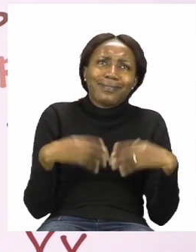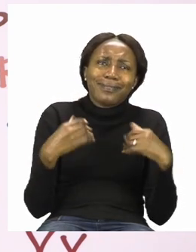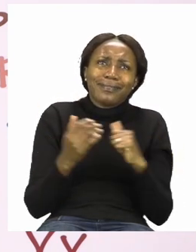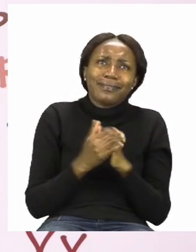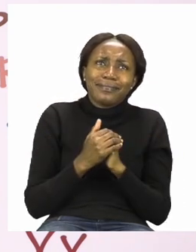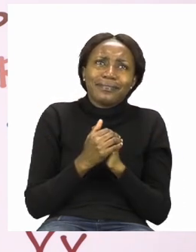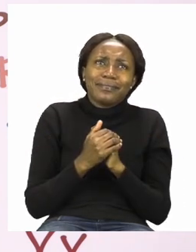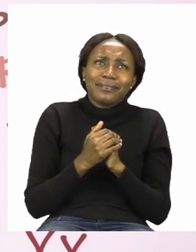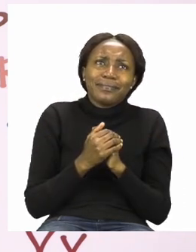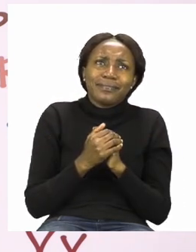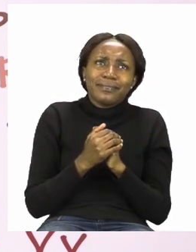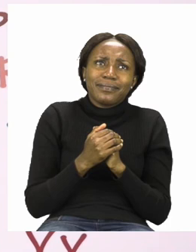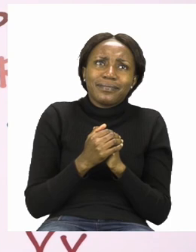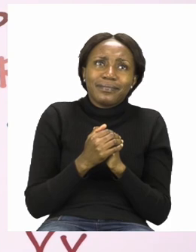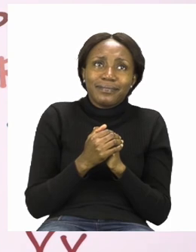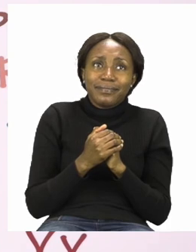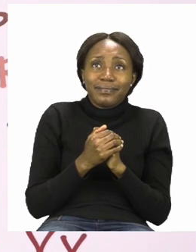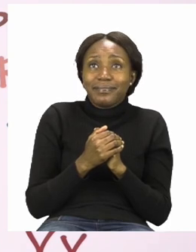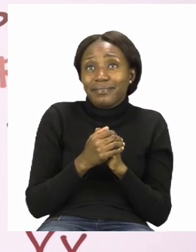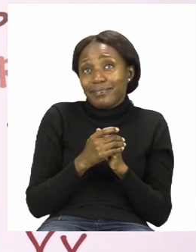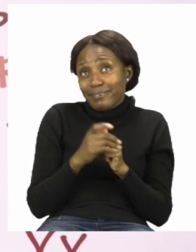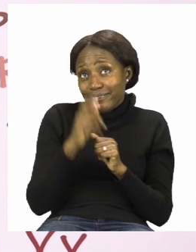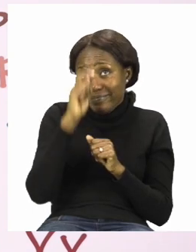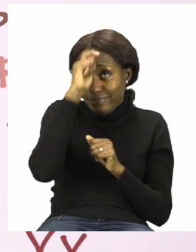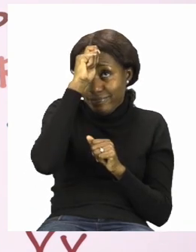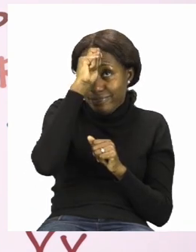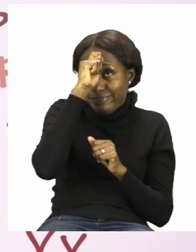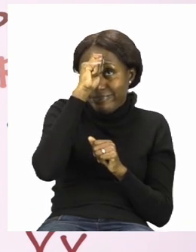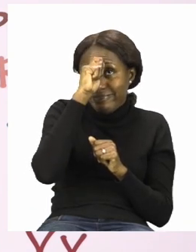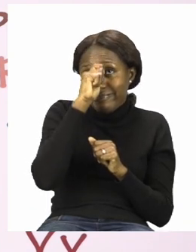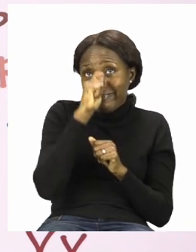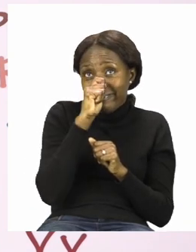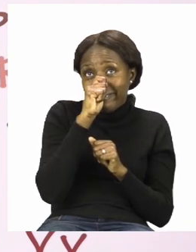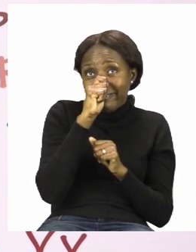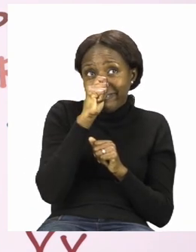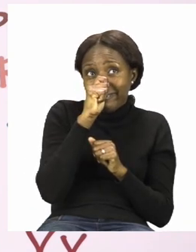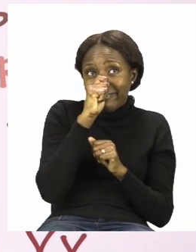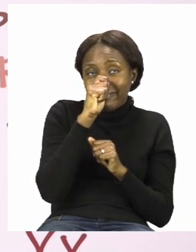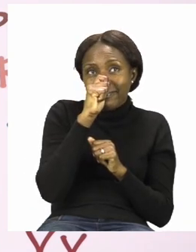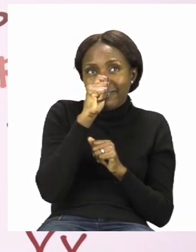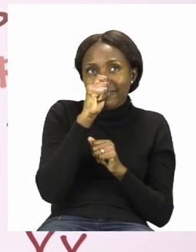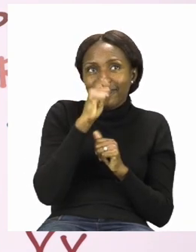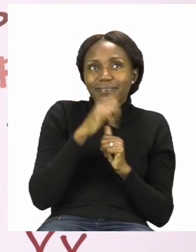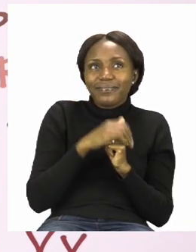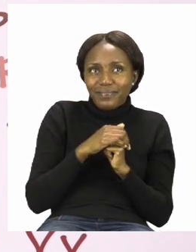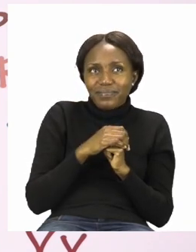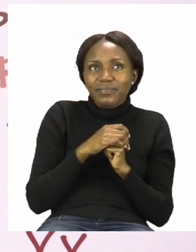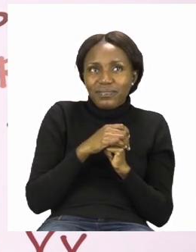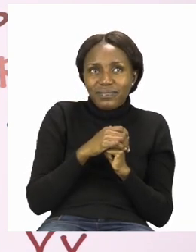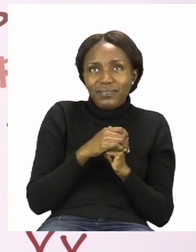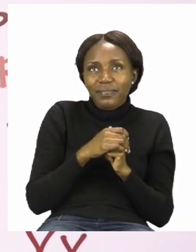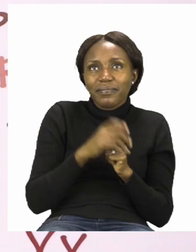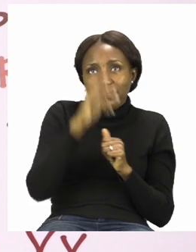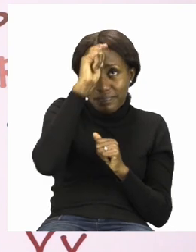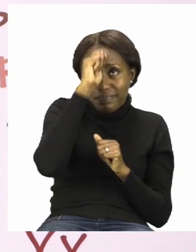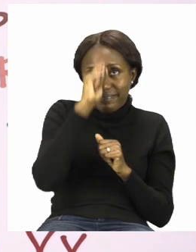thing that we have that is on top of my head is a cap